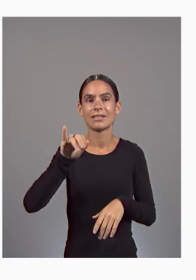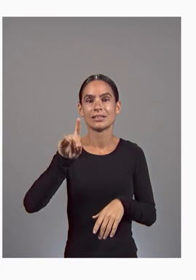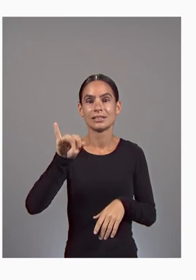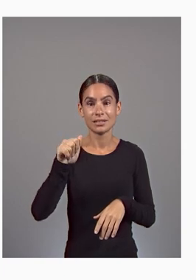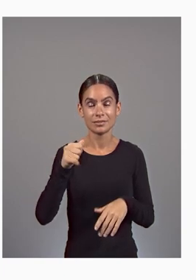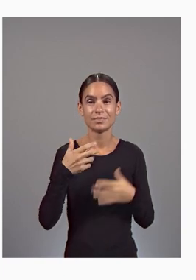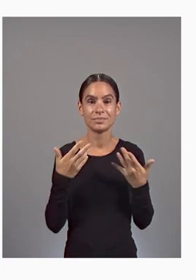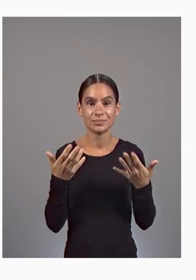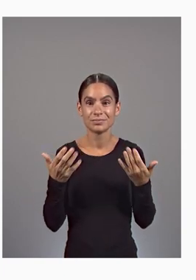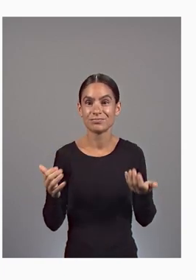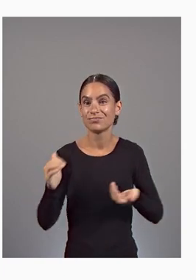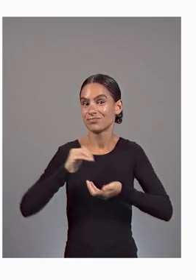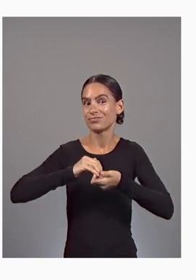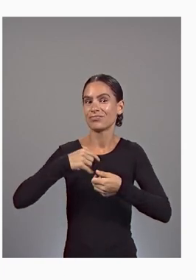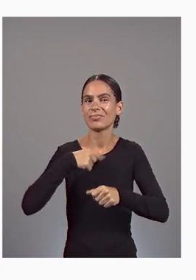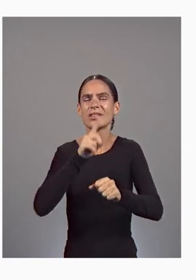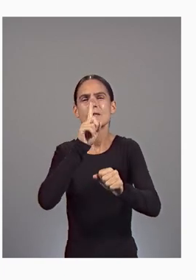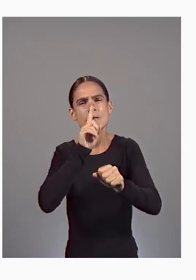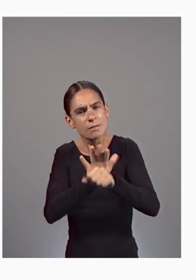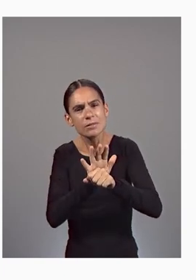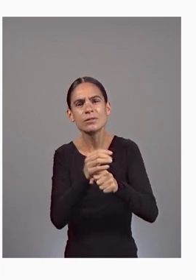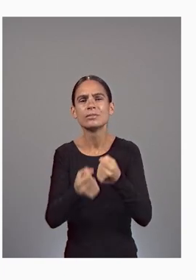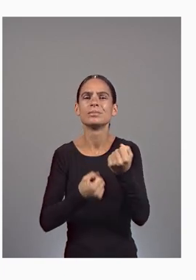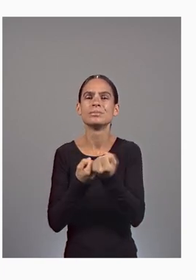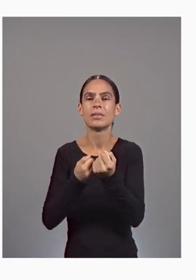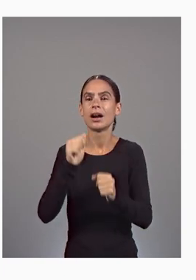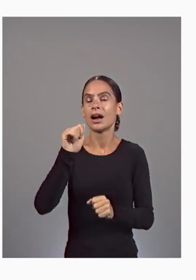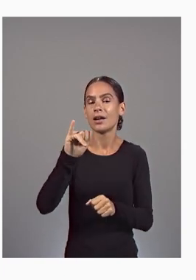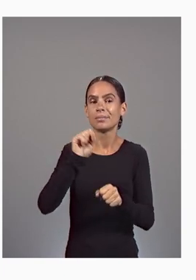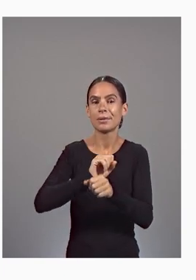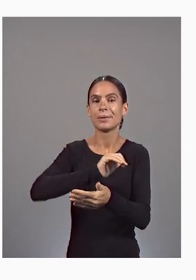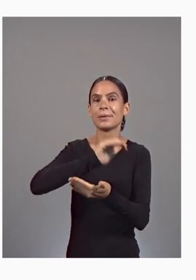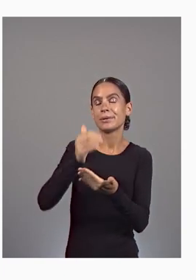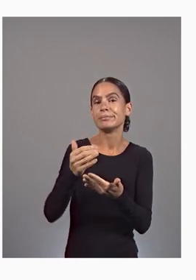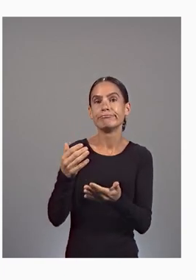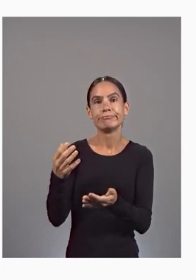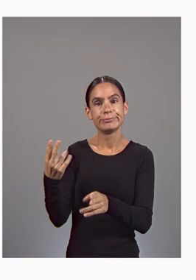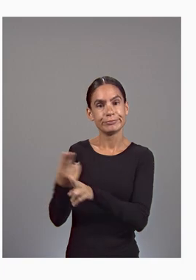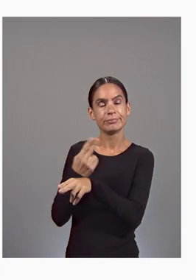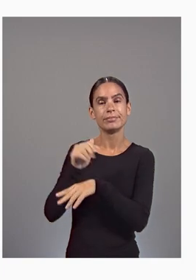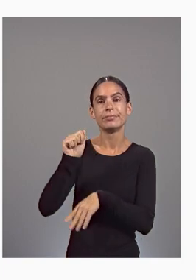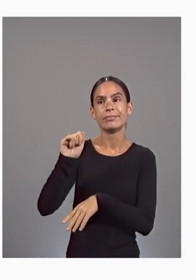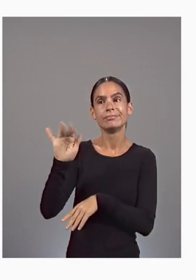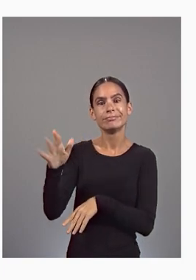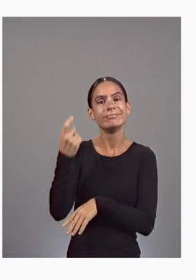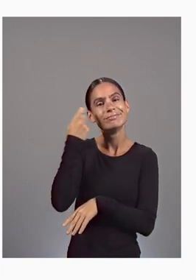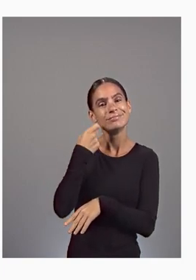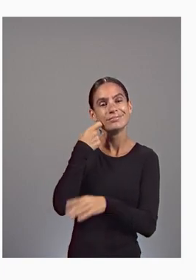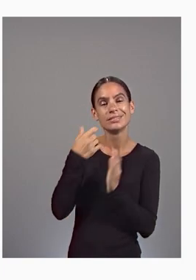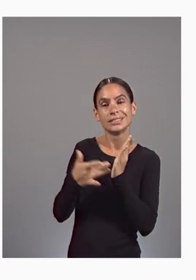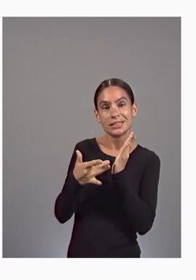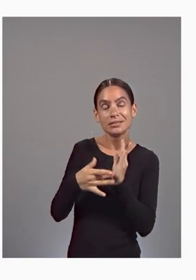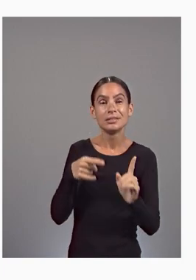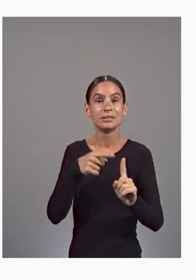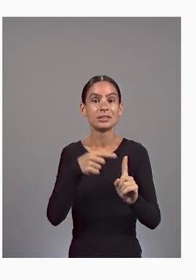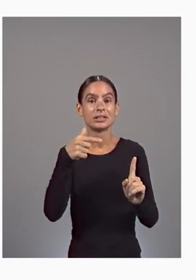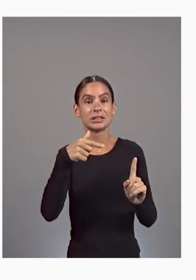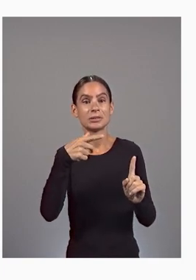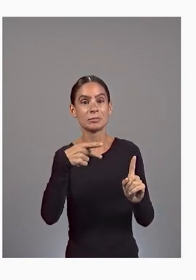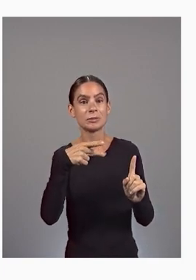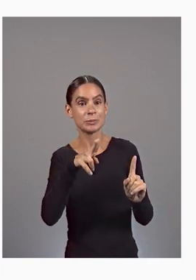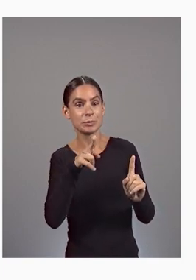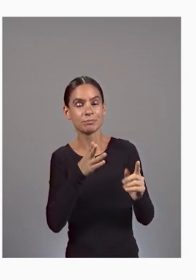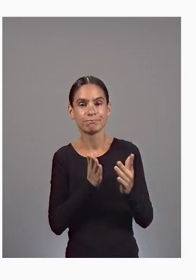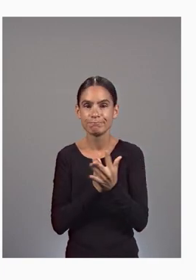AI workloads using NVIDIA's latest technology from GPUs through to managed services from NVIDIA